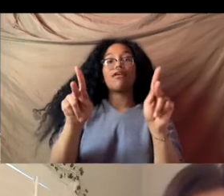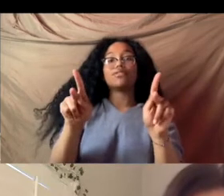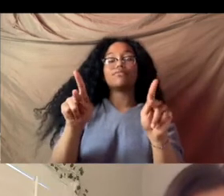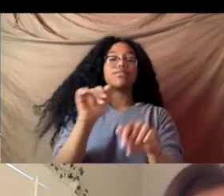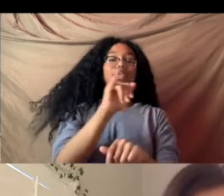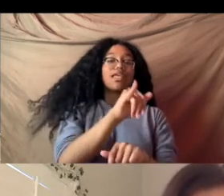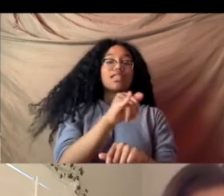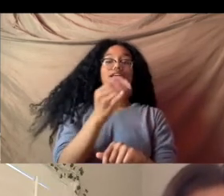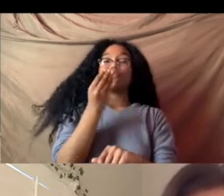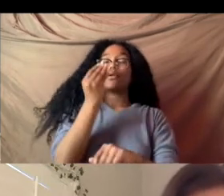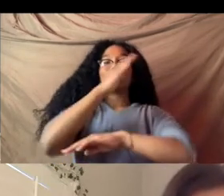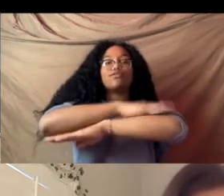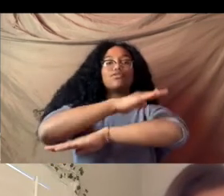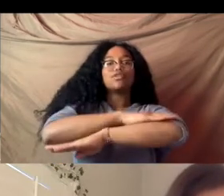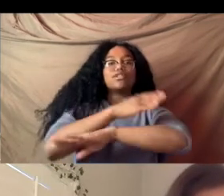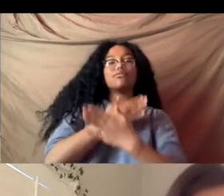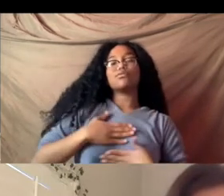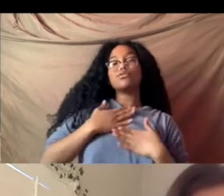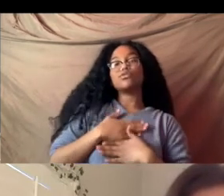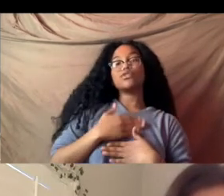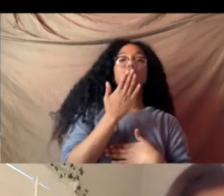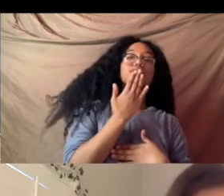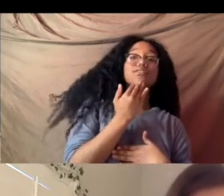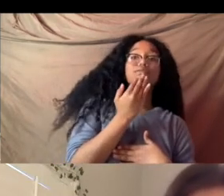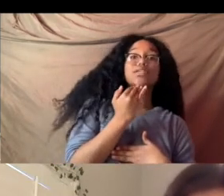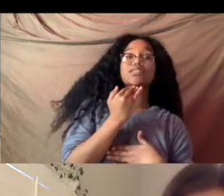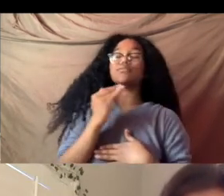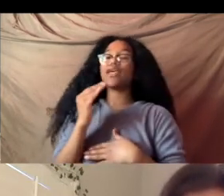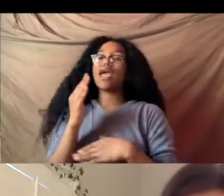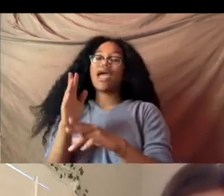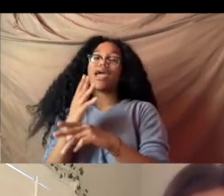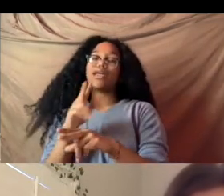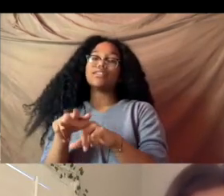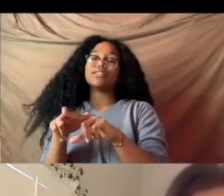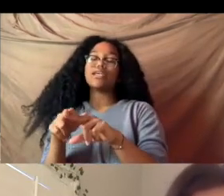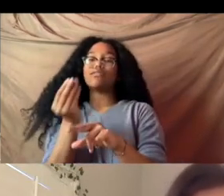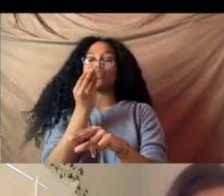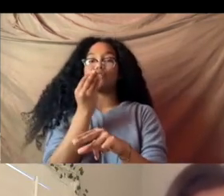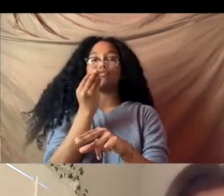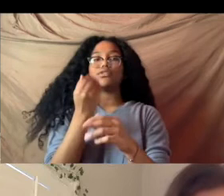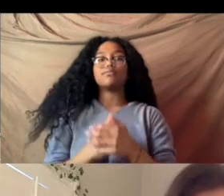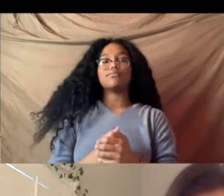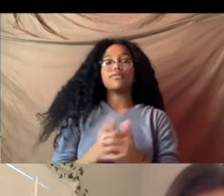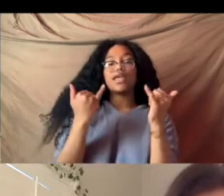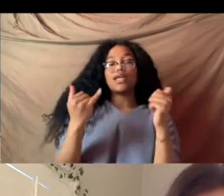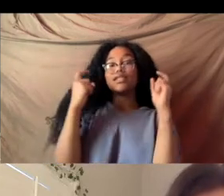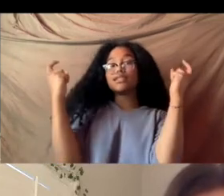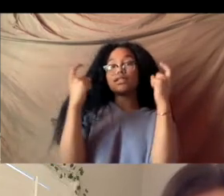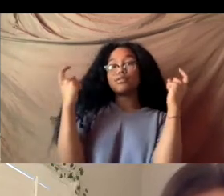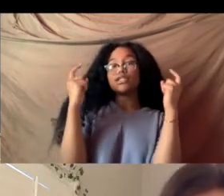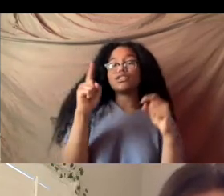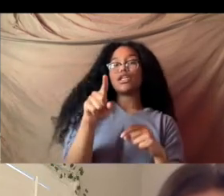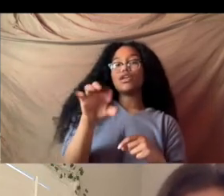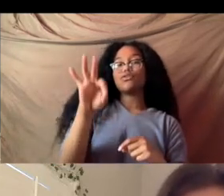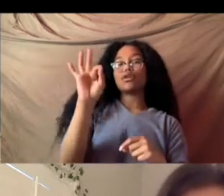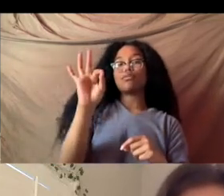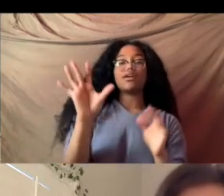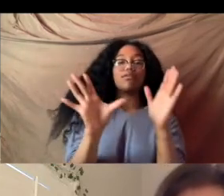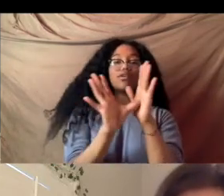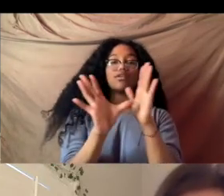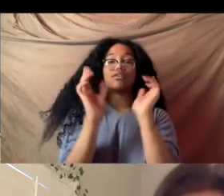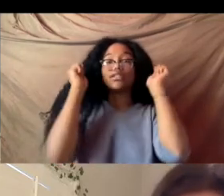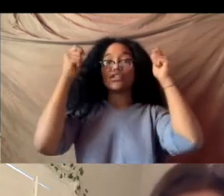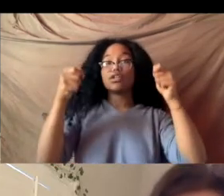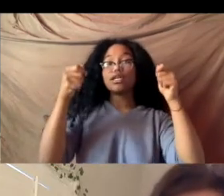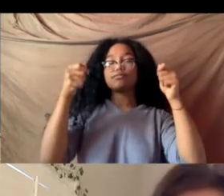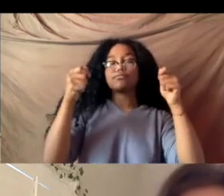there will be food carts so you can enjoy a sweet and savory treat this event is where you'll also be able to pick up